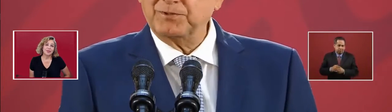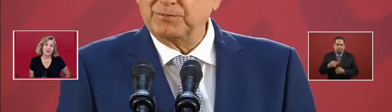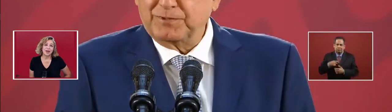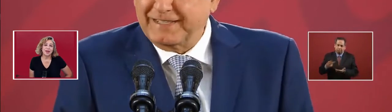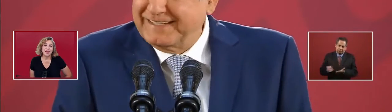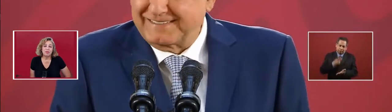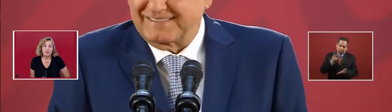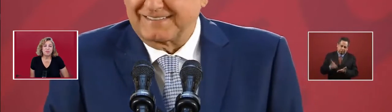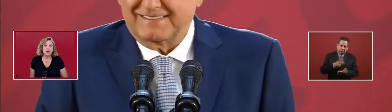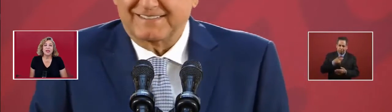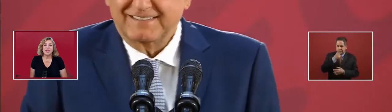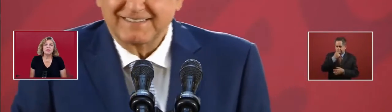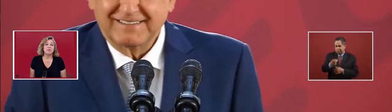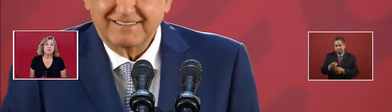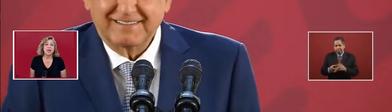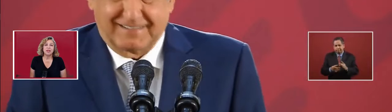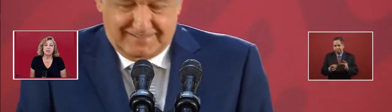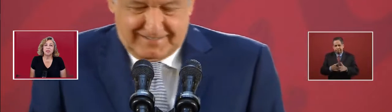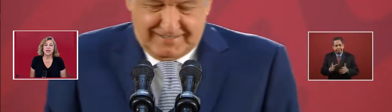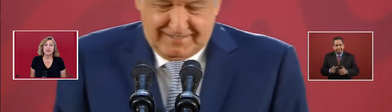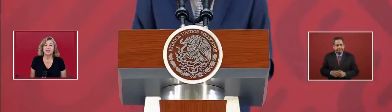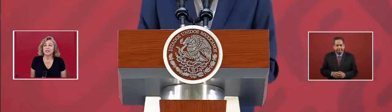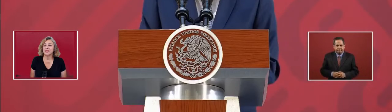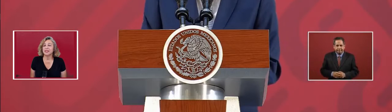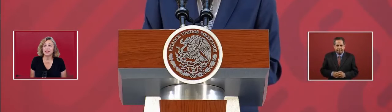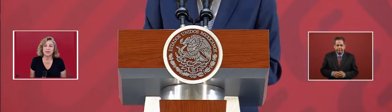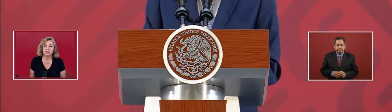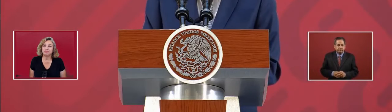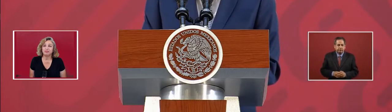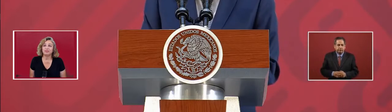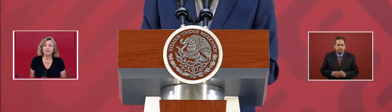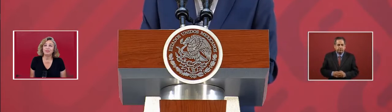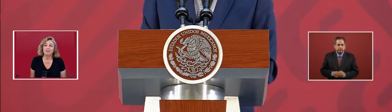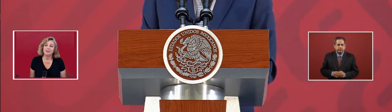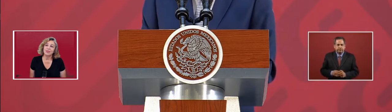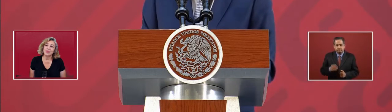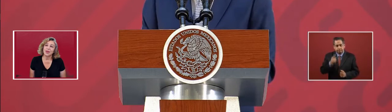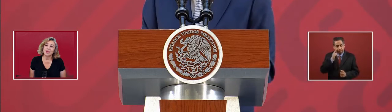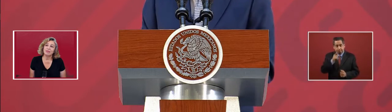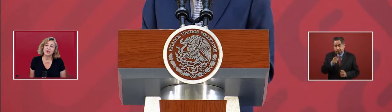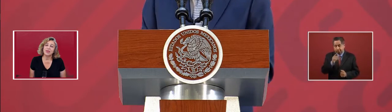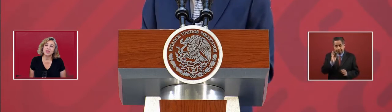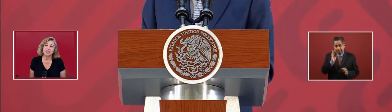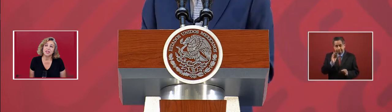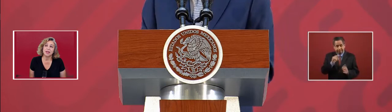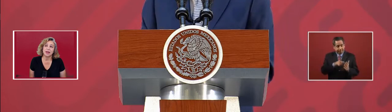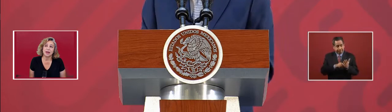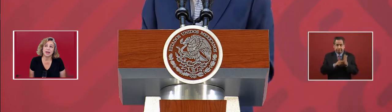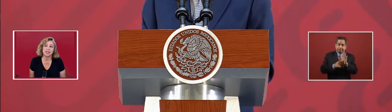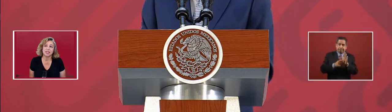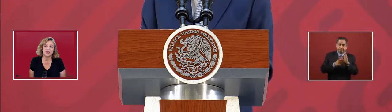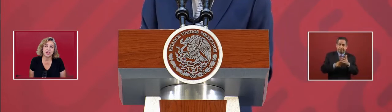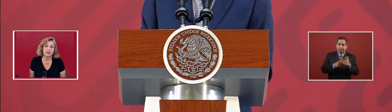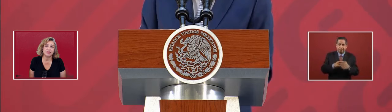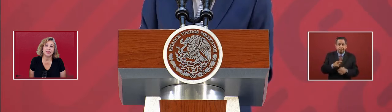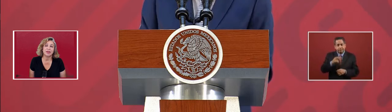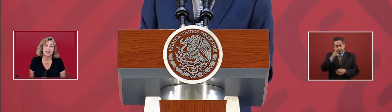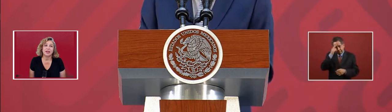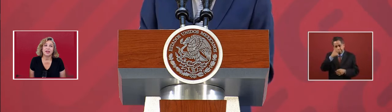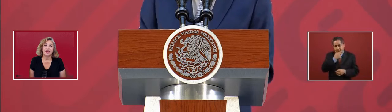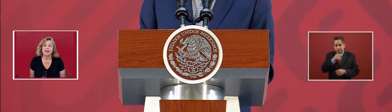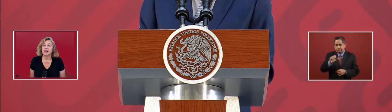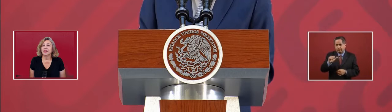I repeat and repeat it because it's very illustrative.